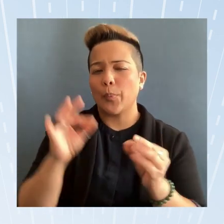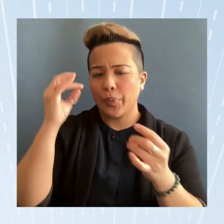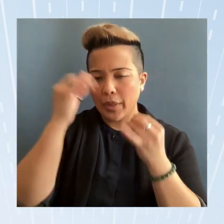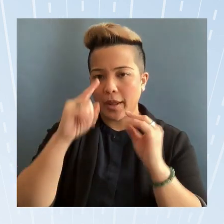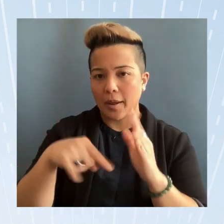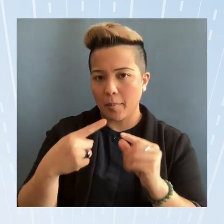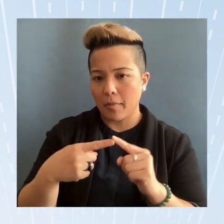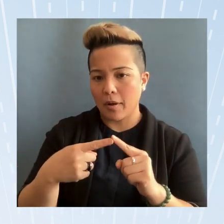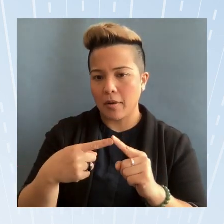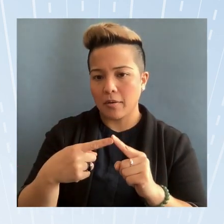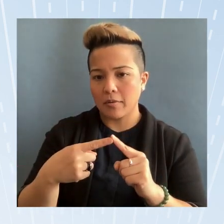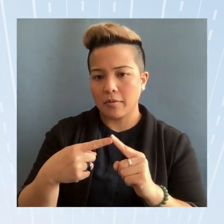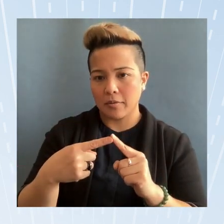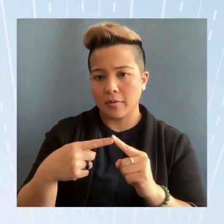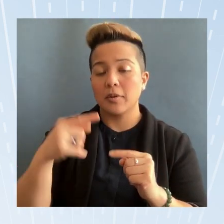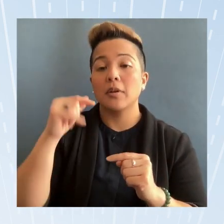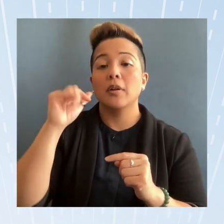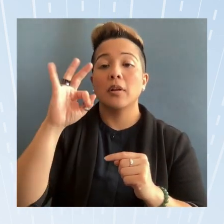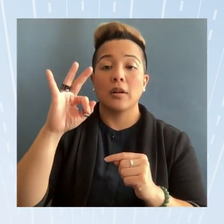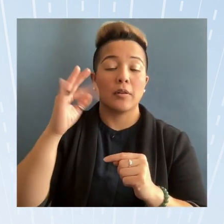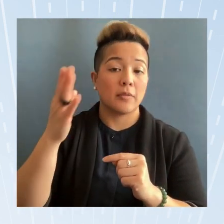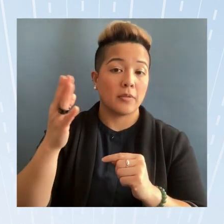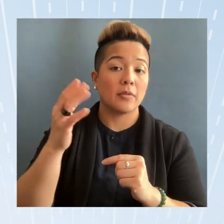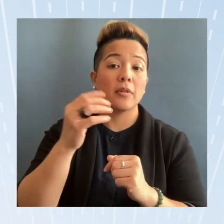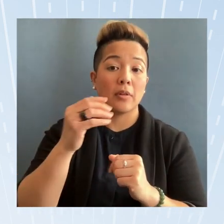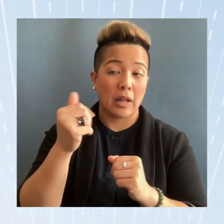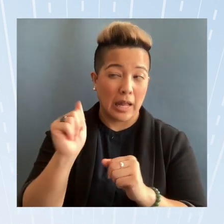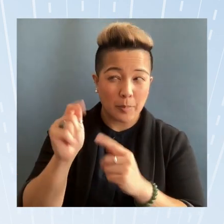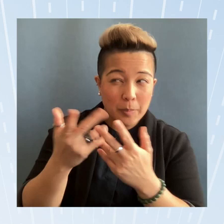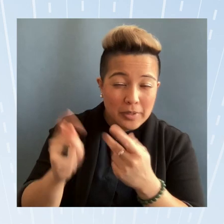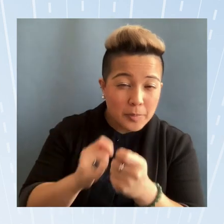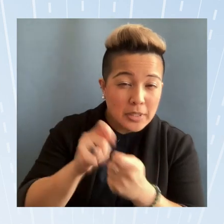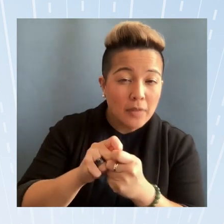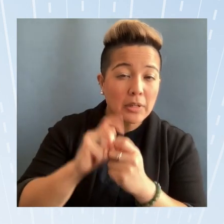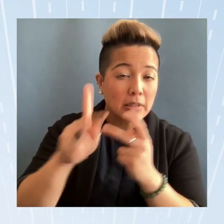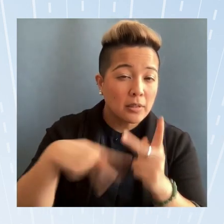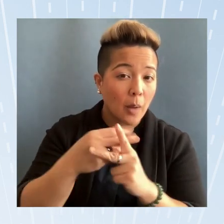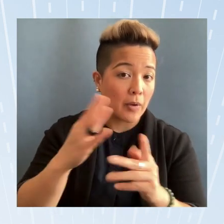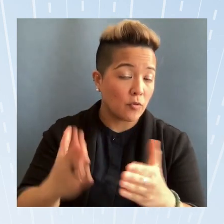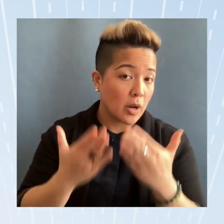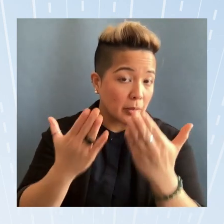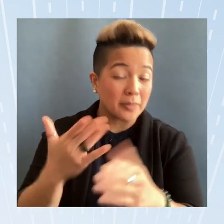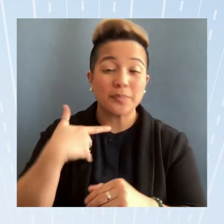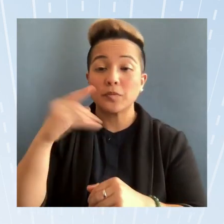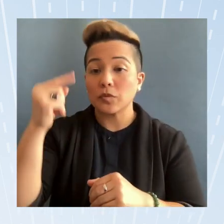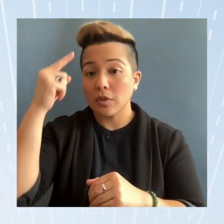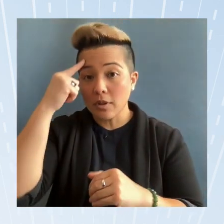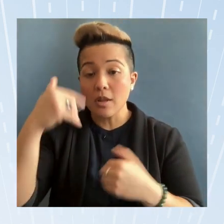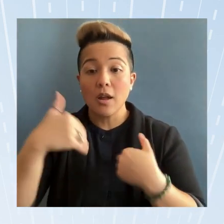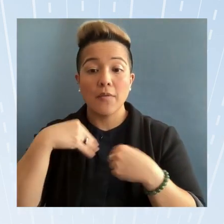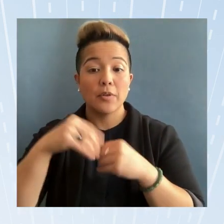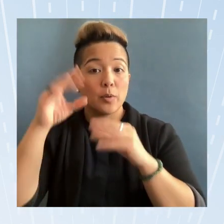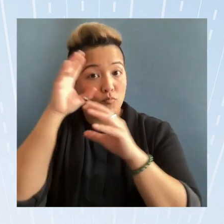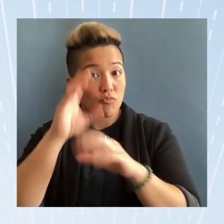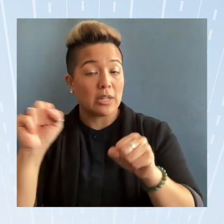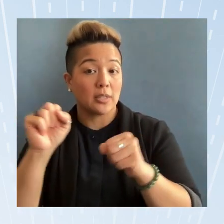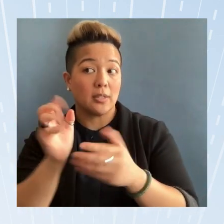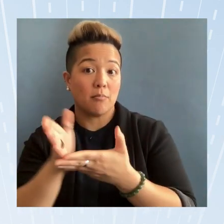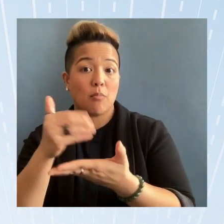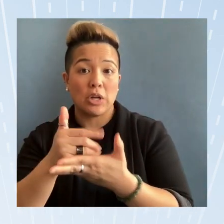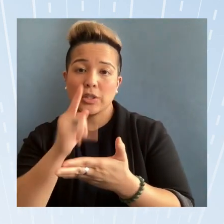if post this if there's a specific type of recommendation I do think having it in the president's budget matters